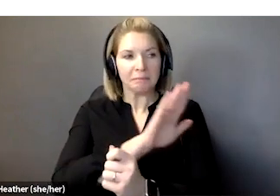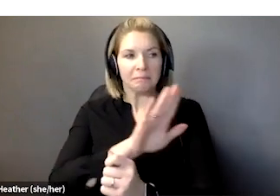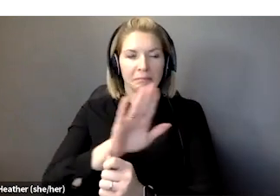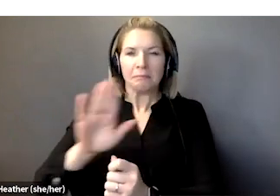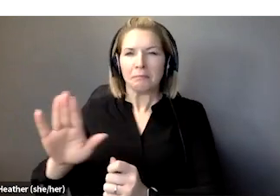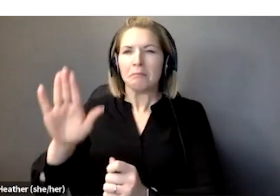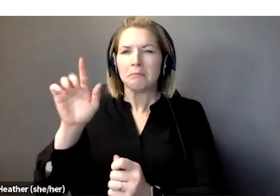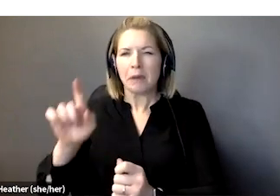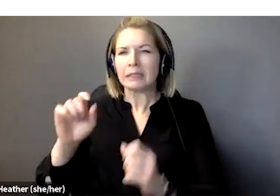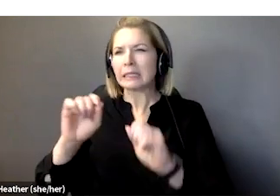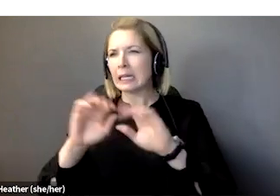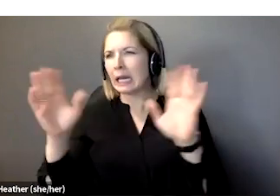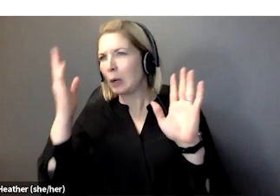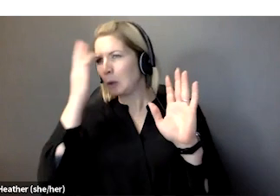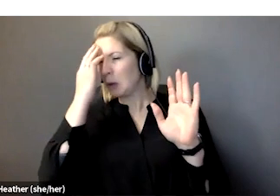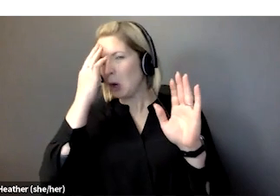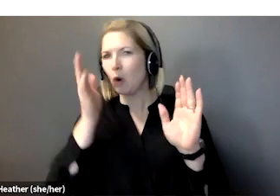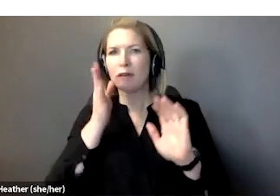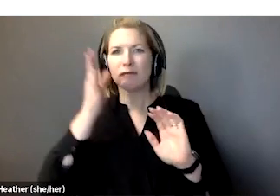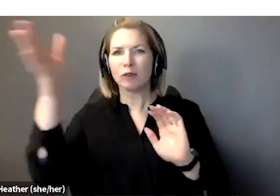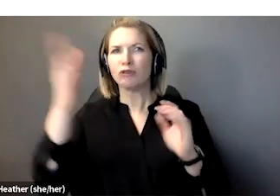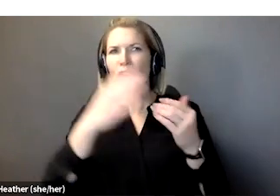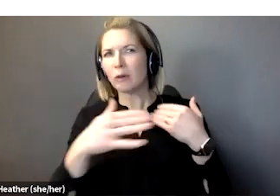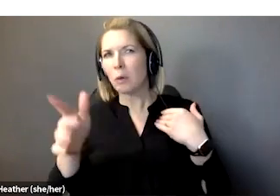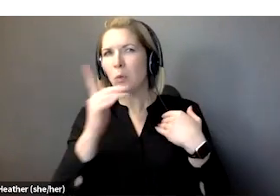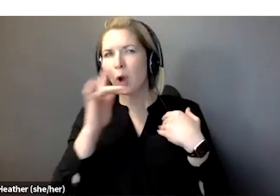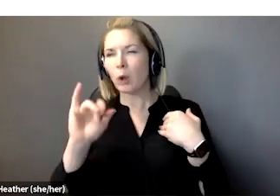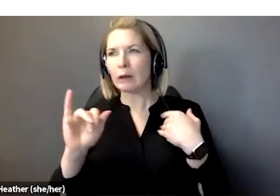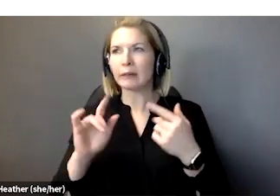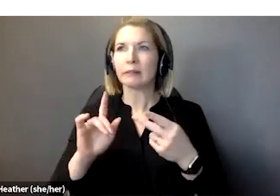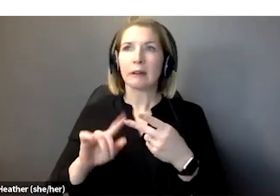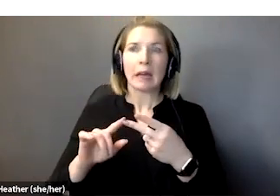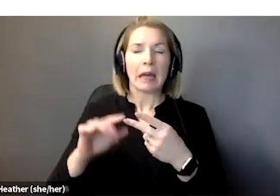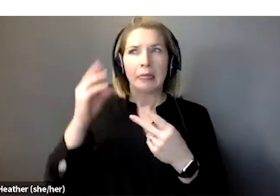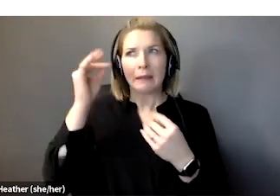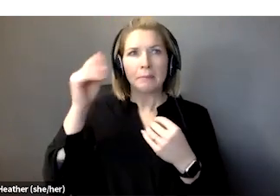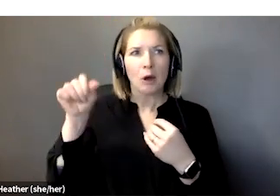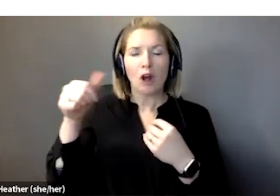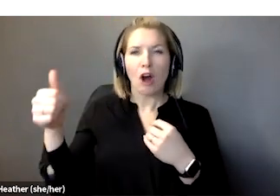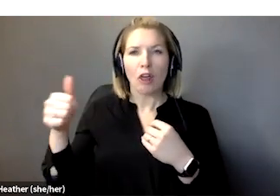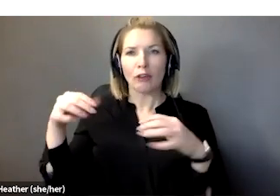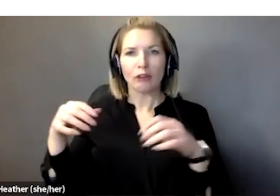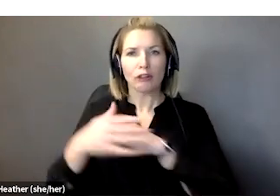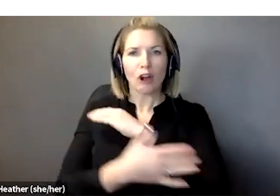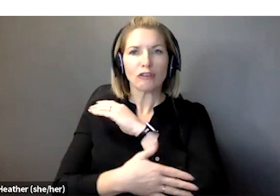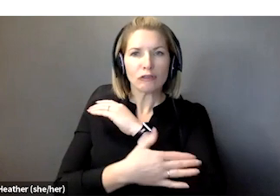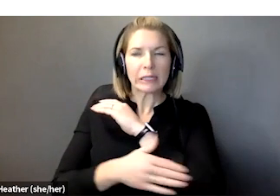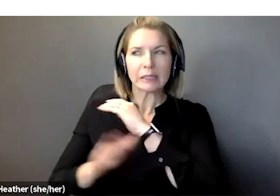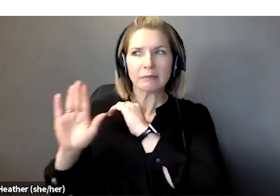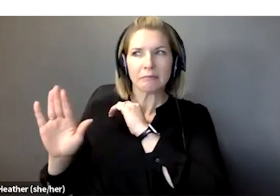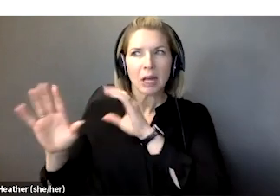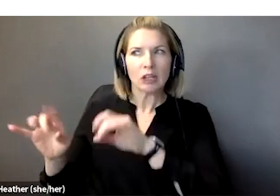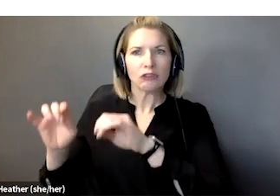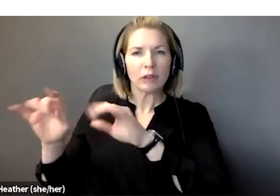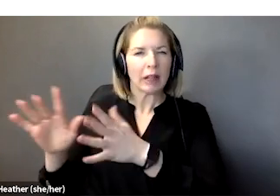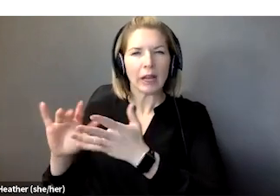what could we borrow from Australia and other countries, as well as build upon what's already in place